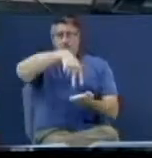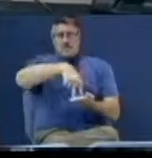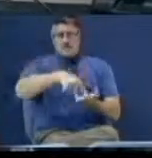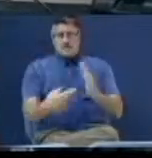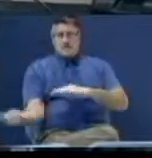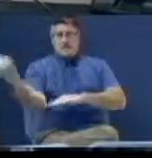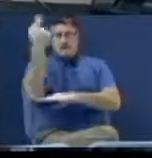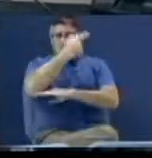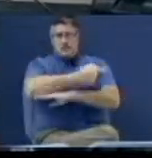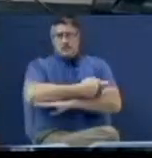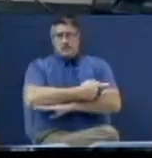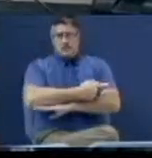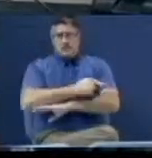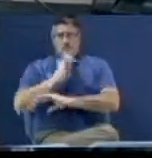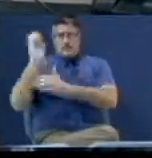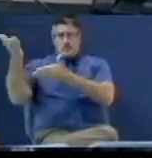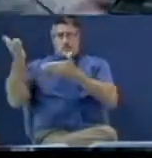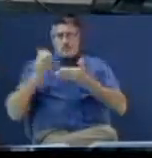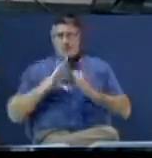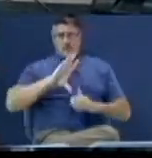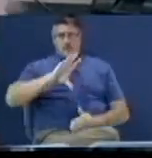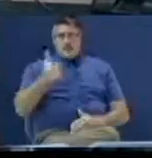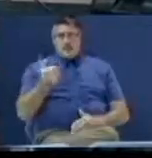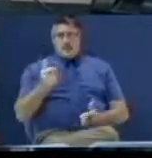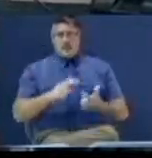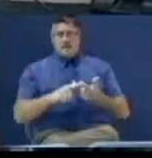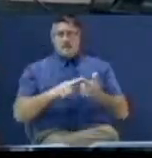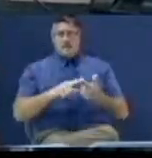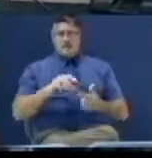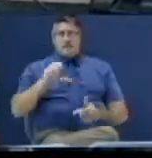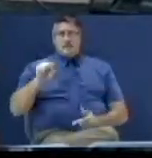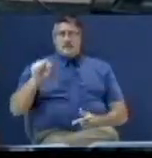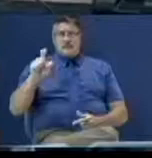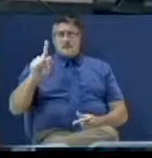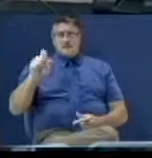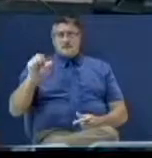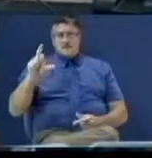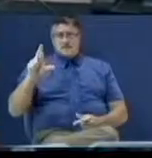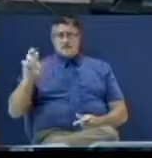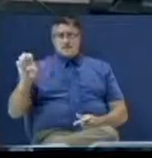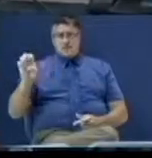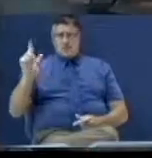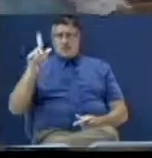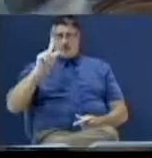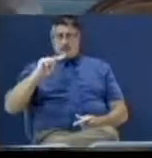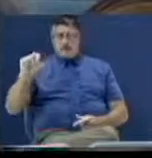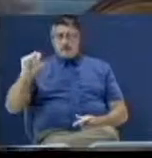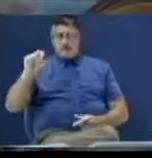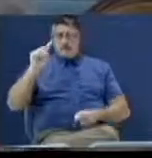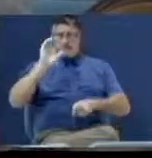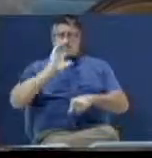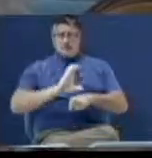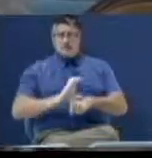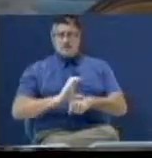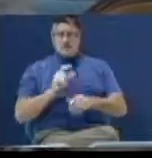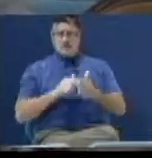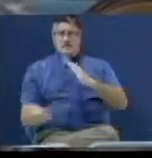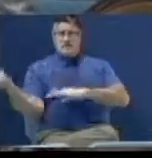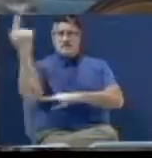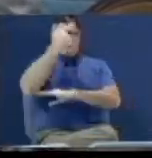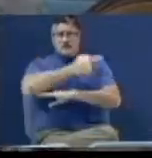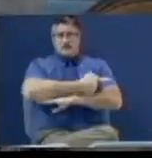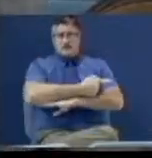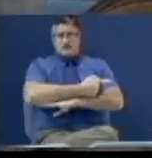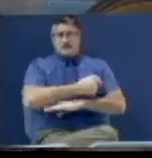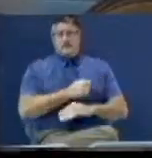The day you bring your tithes to the store, which is the church. This is the day. What glory.